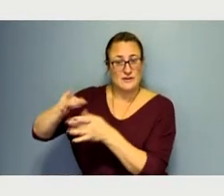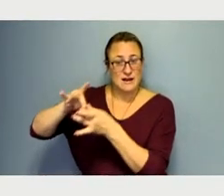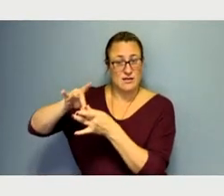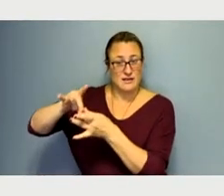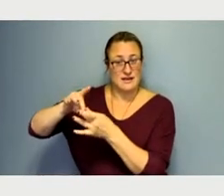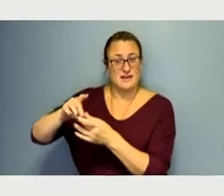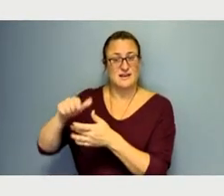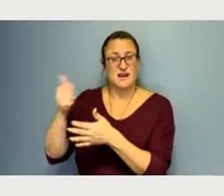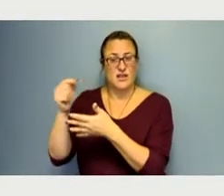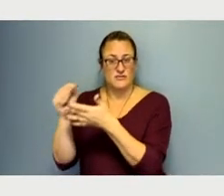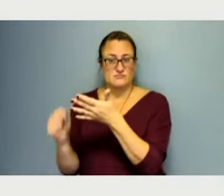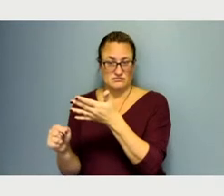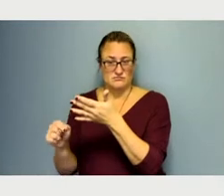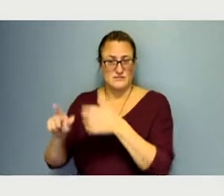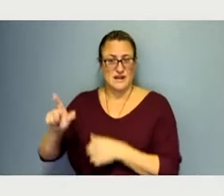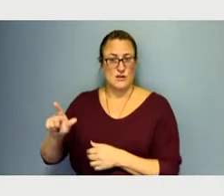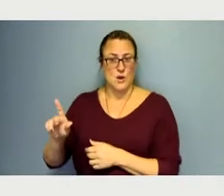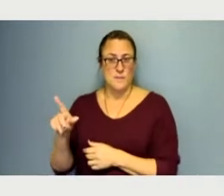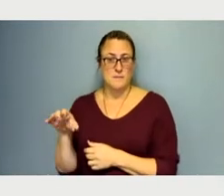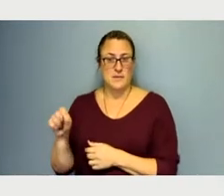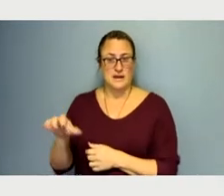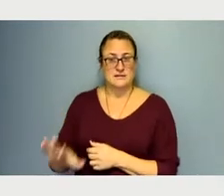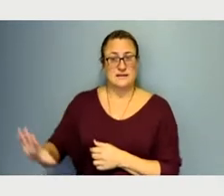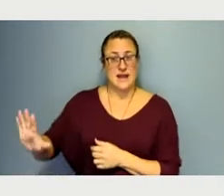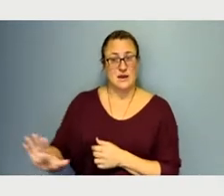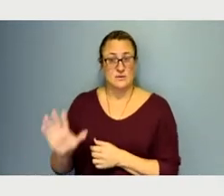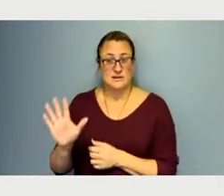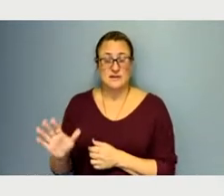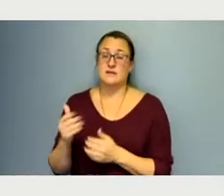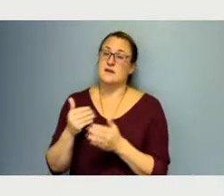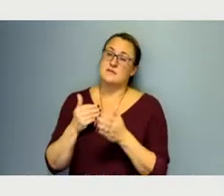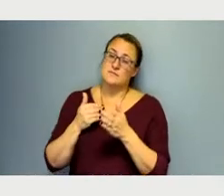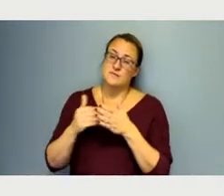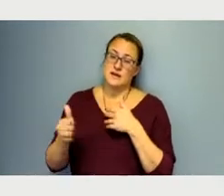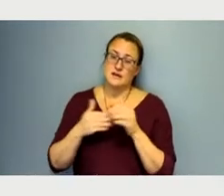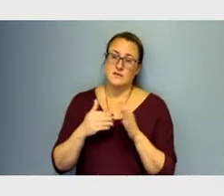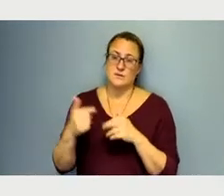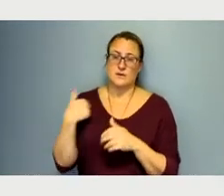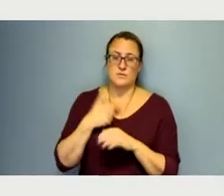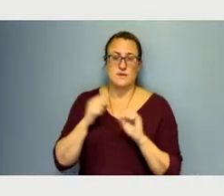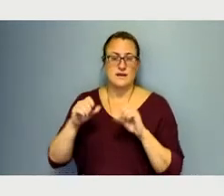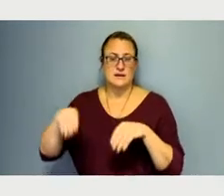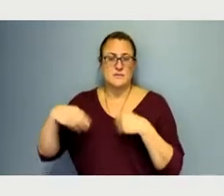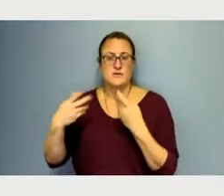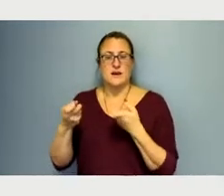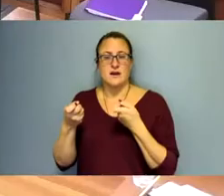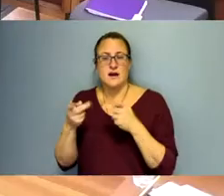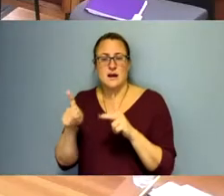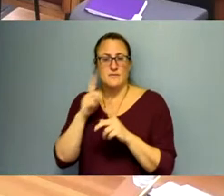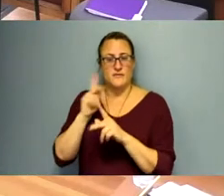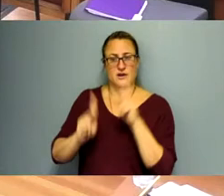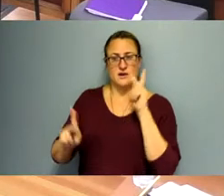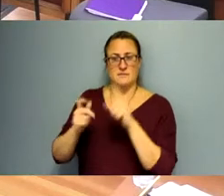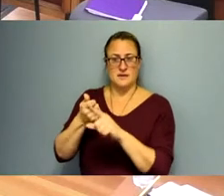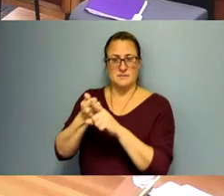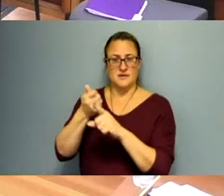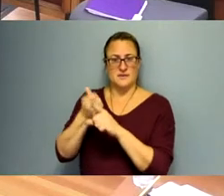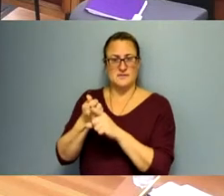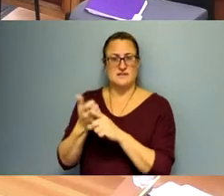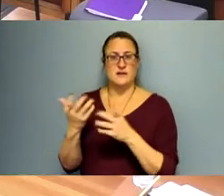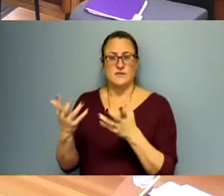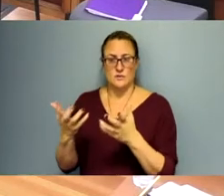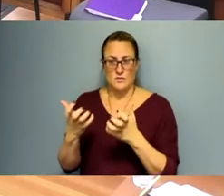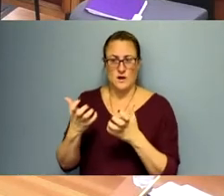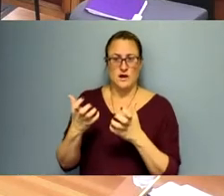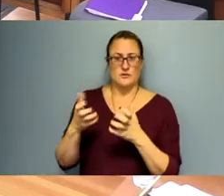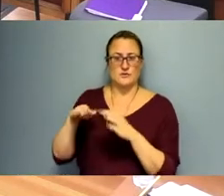in the Lower Bucks. But it's really helping us to provide opportunities for individuals who are looking to go directly